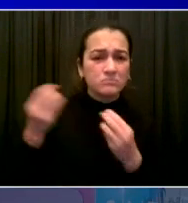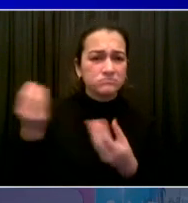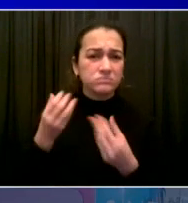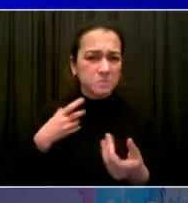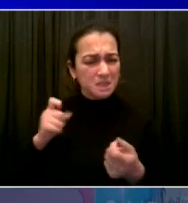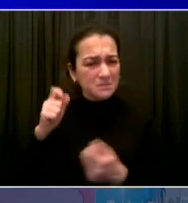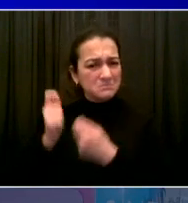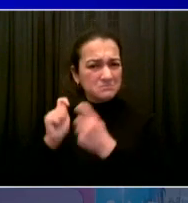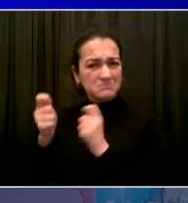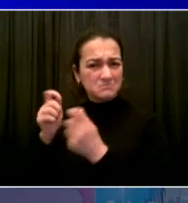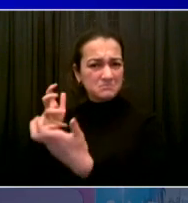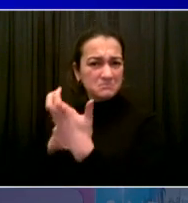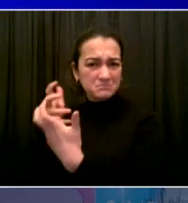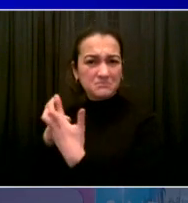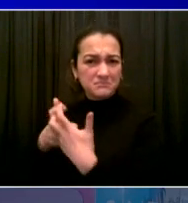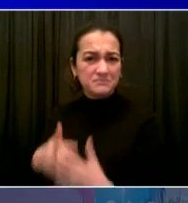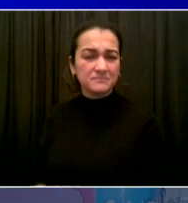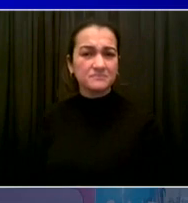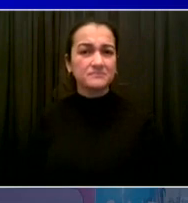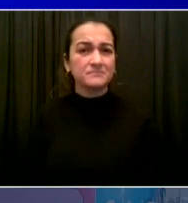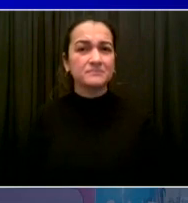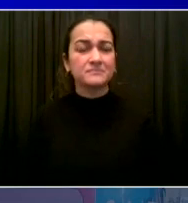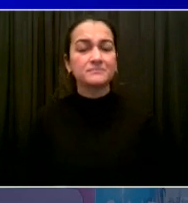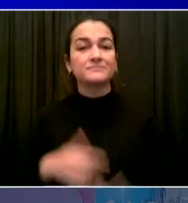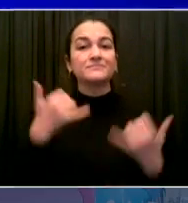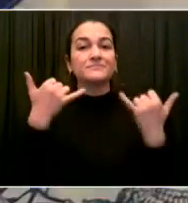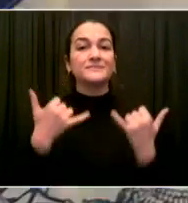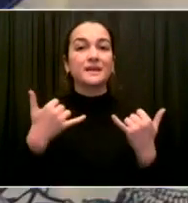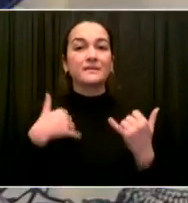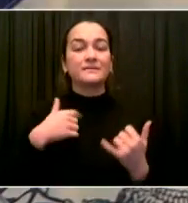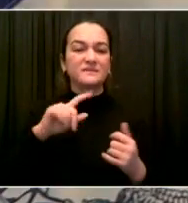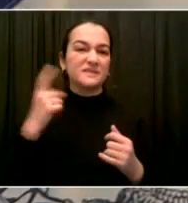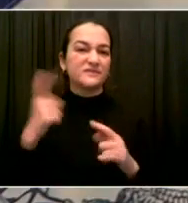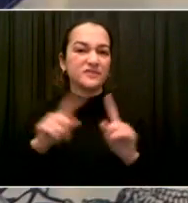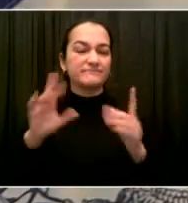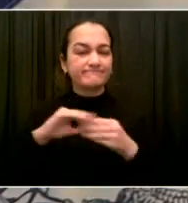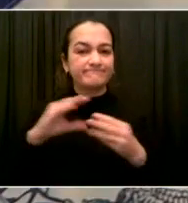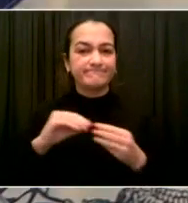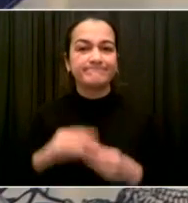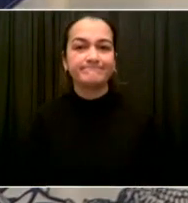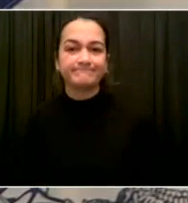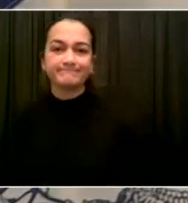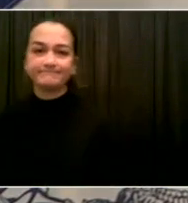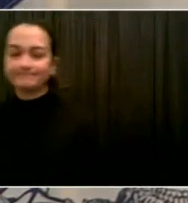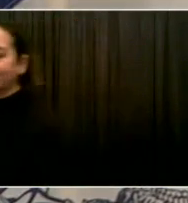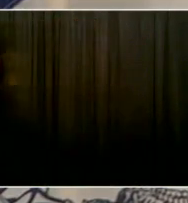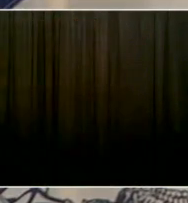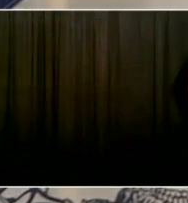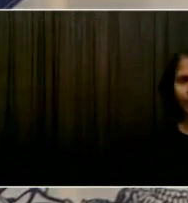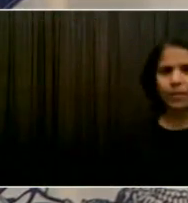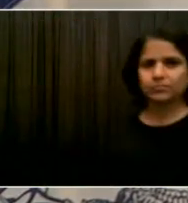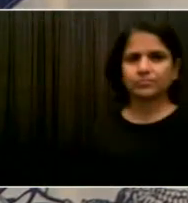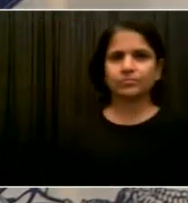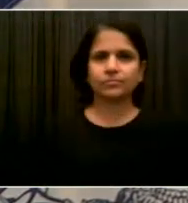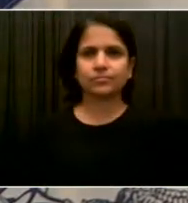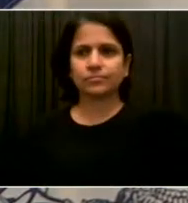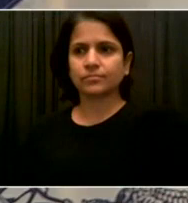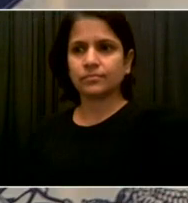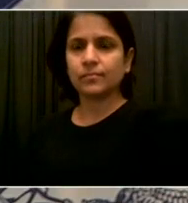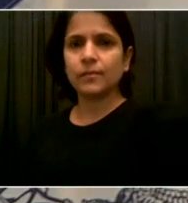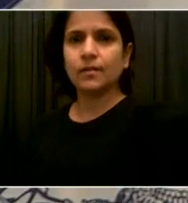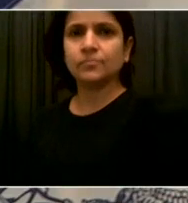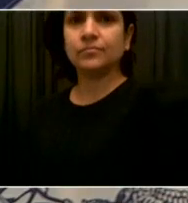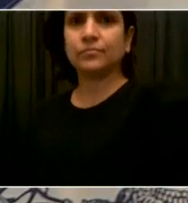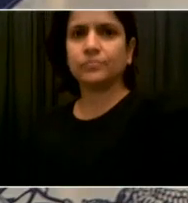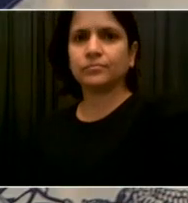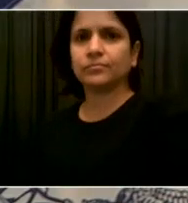something very different now. And this is about someone who has fought a very noble fight for many years